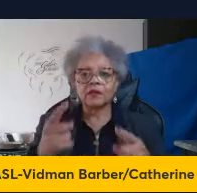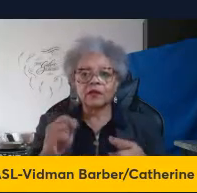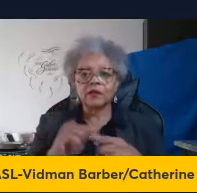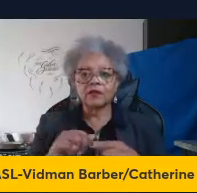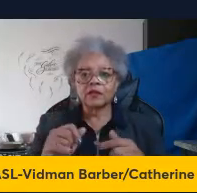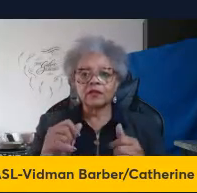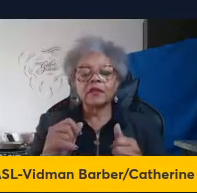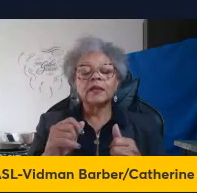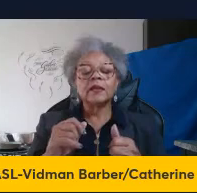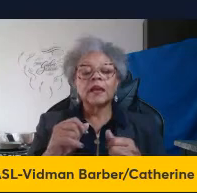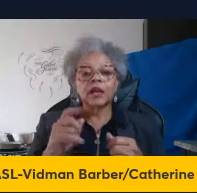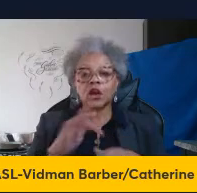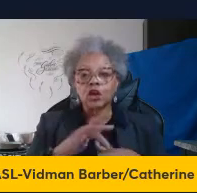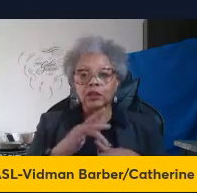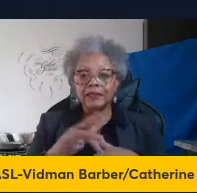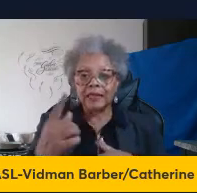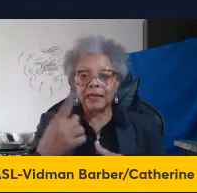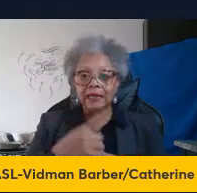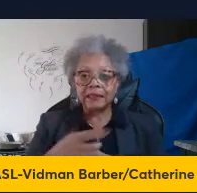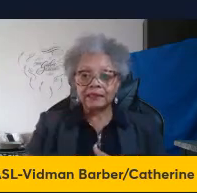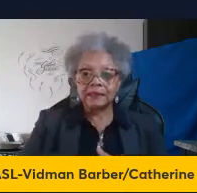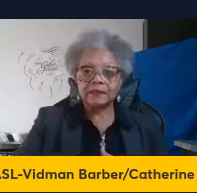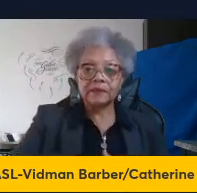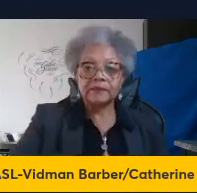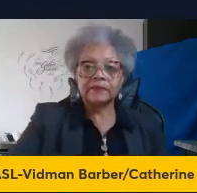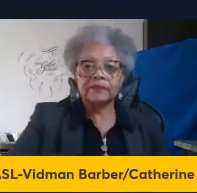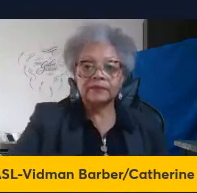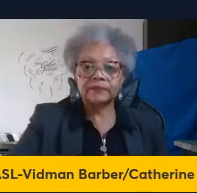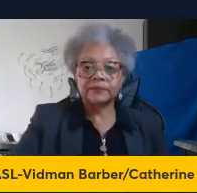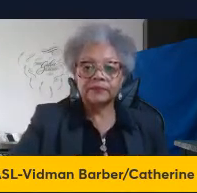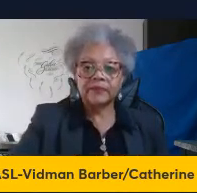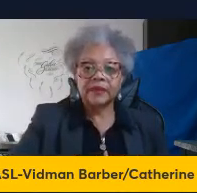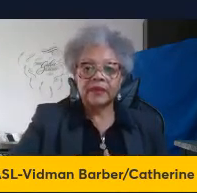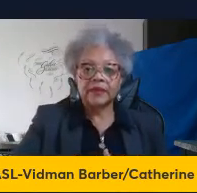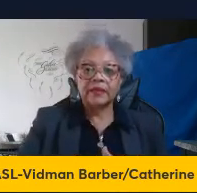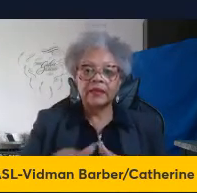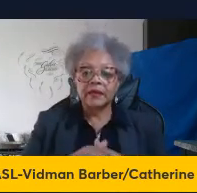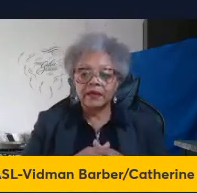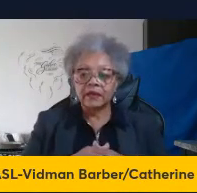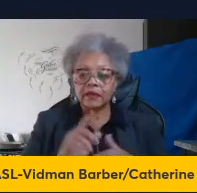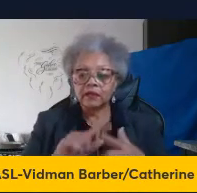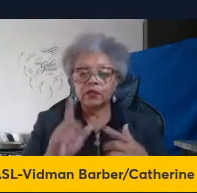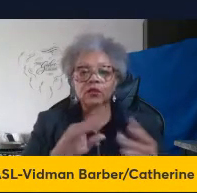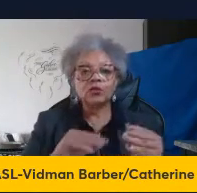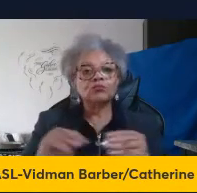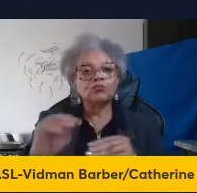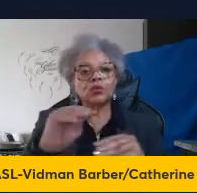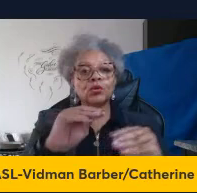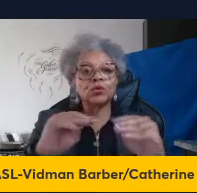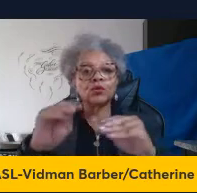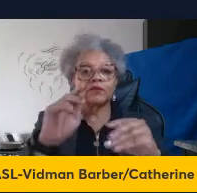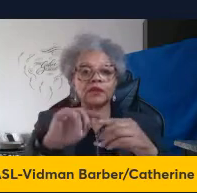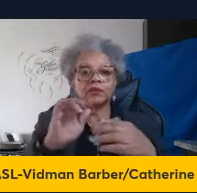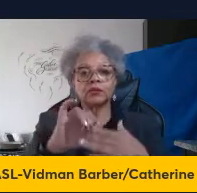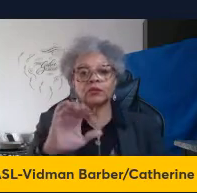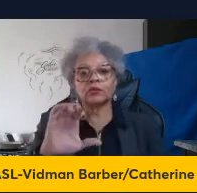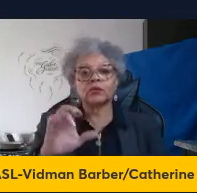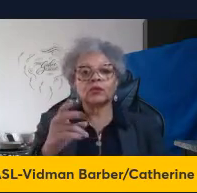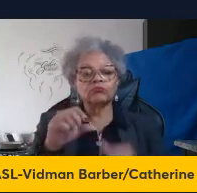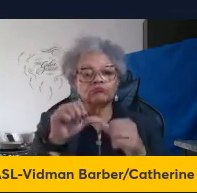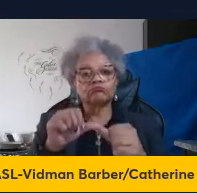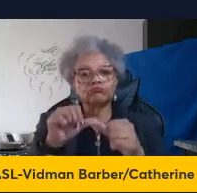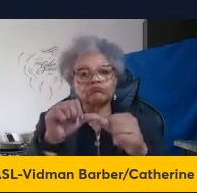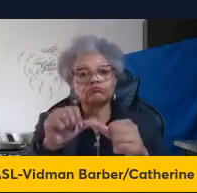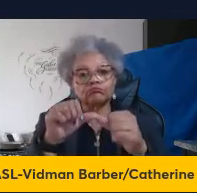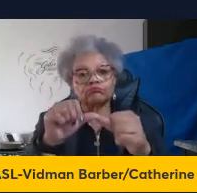However, the problem is that this immune perturbations kind of persist, and so you move into the chronic phase where you have systemic